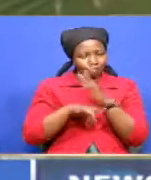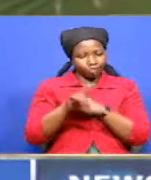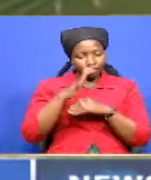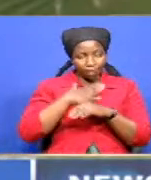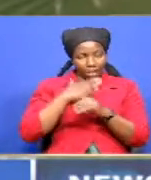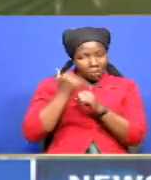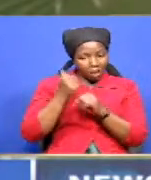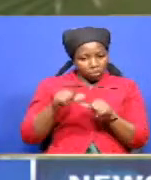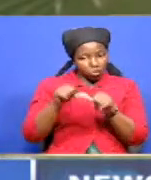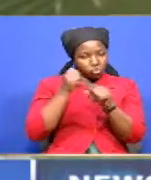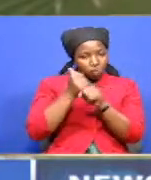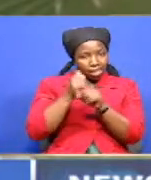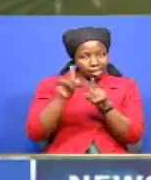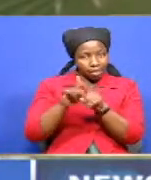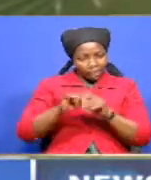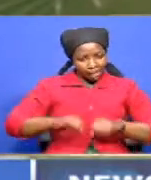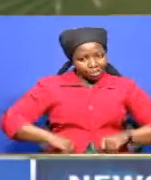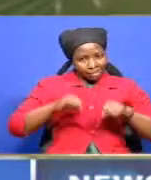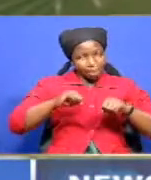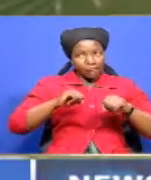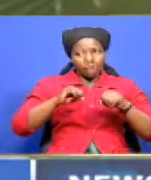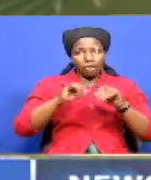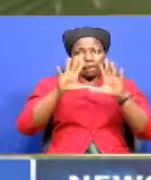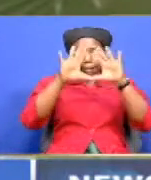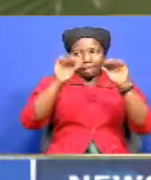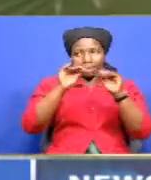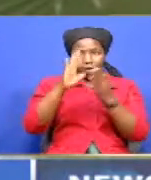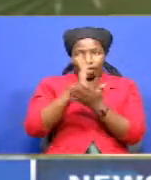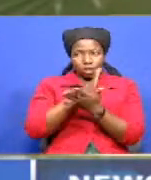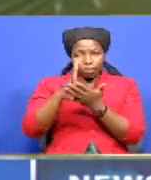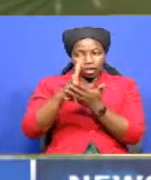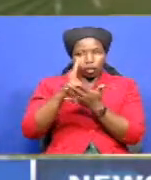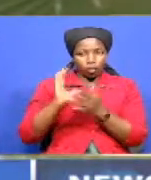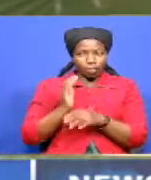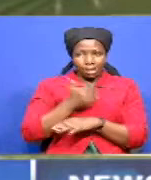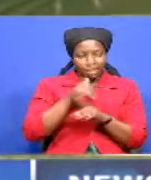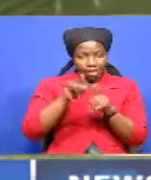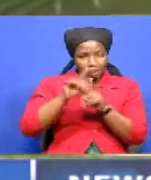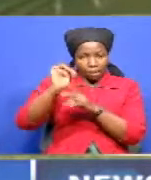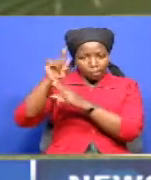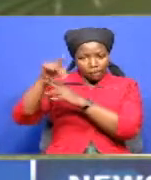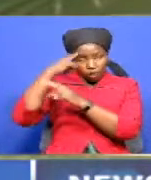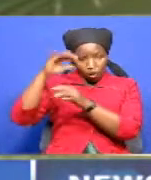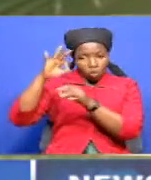Budget and Appropriations Committee and also as Member of Parliament for Kikuyu because I was